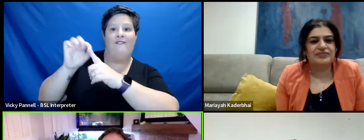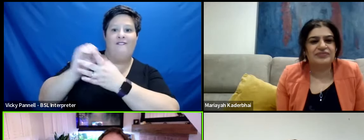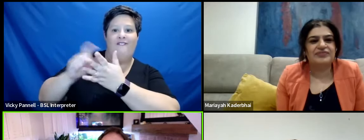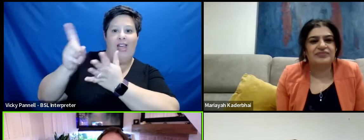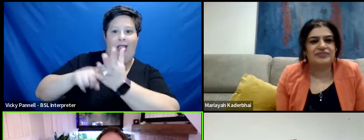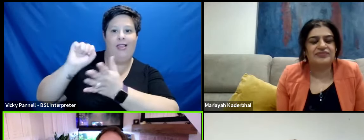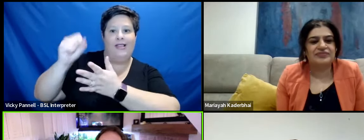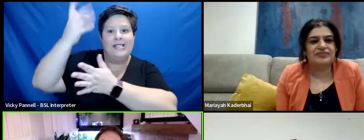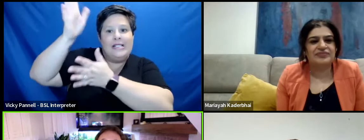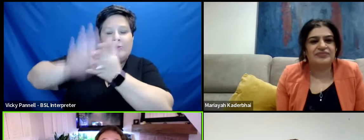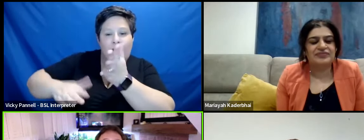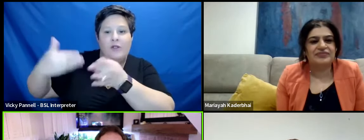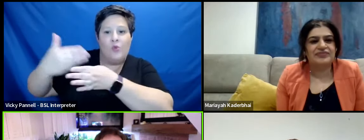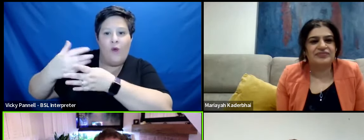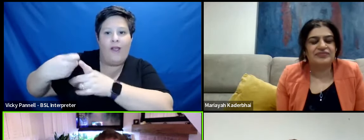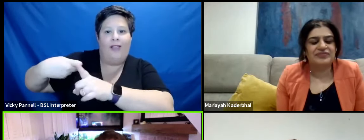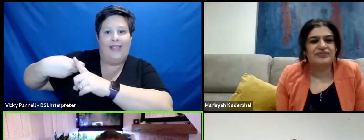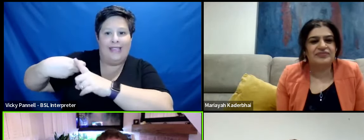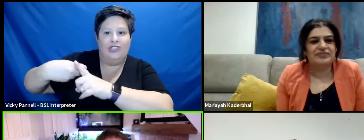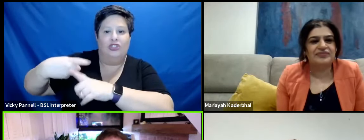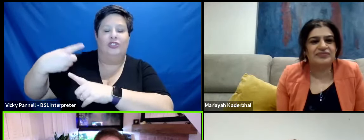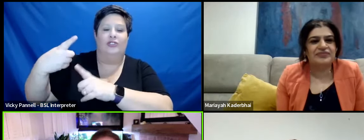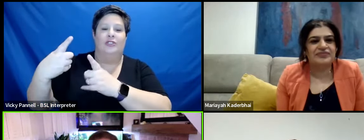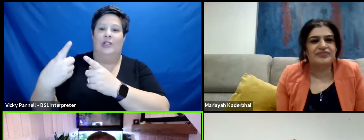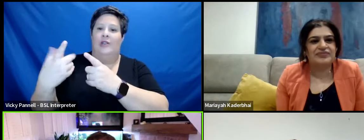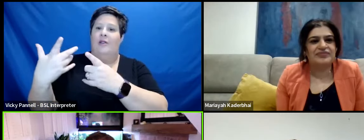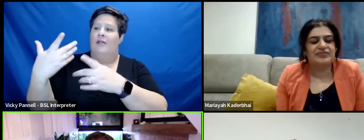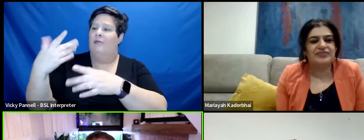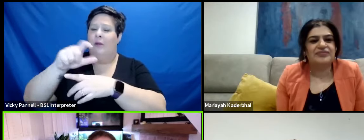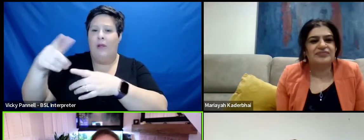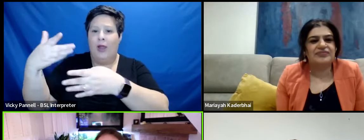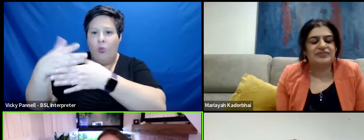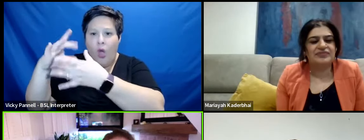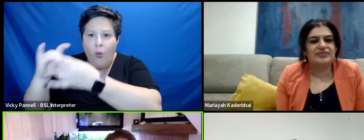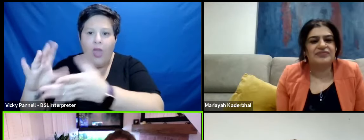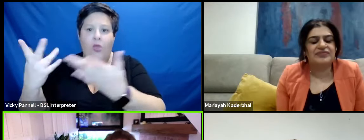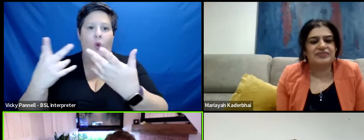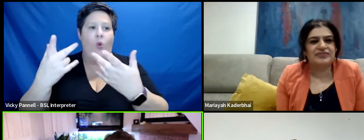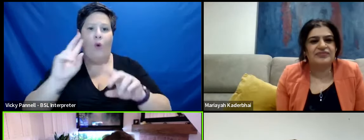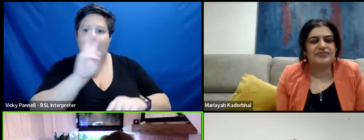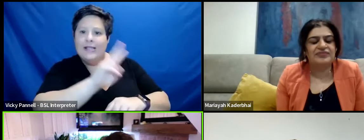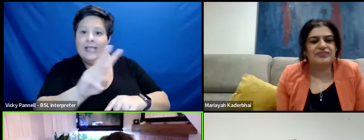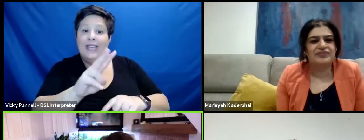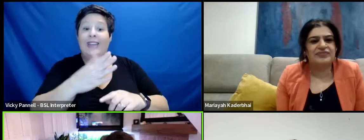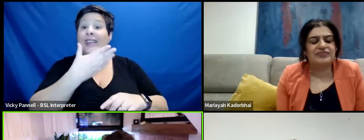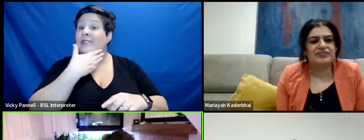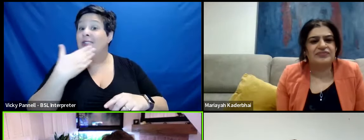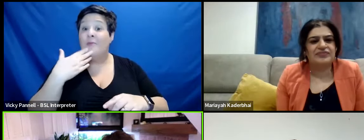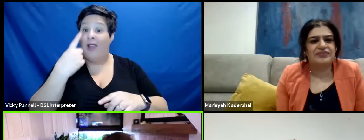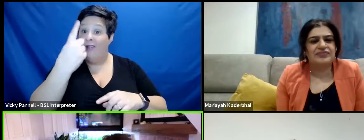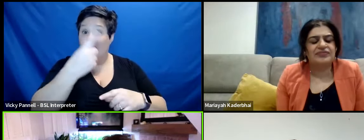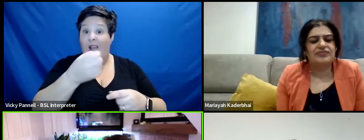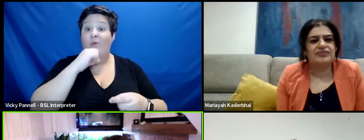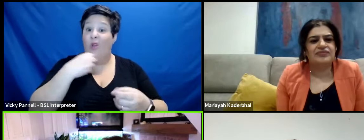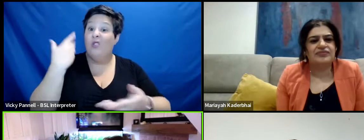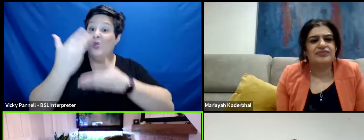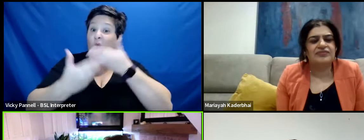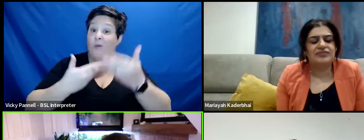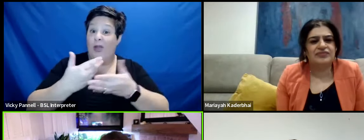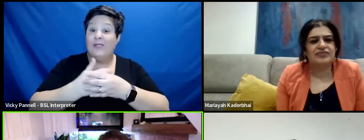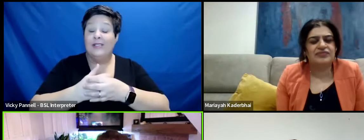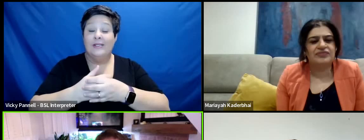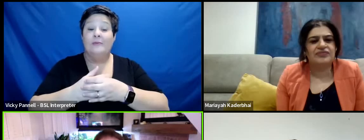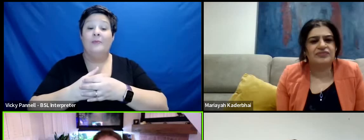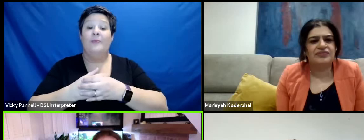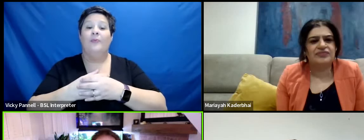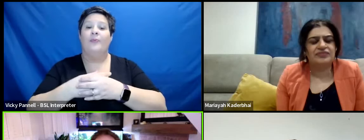in the kitchen of people who we've worked with or stuff that he'd seen. Or, you know, he doesn't mind speaking about it, his own kind